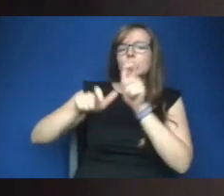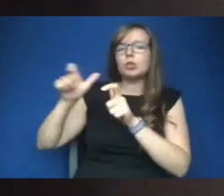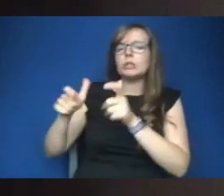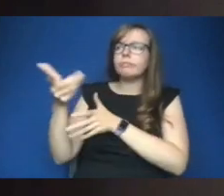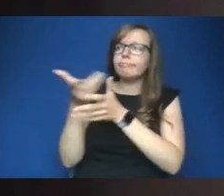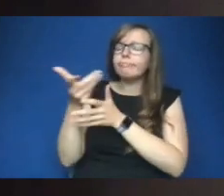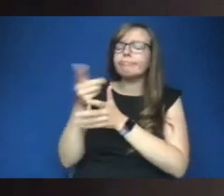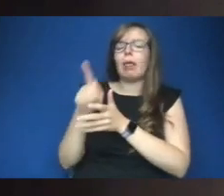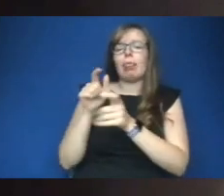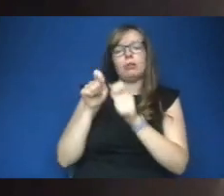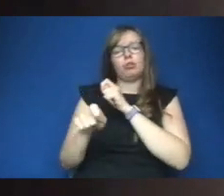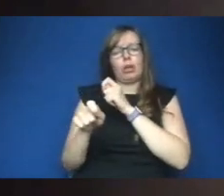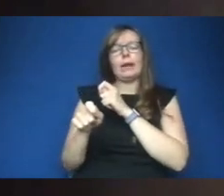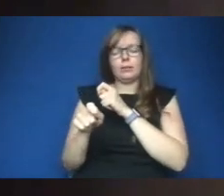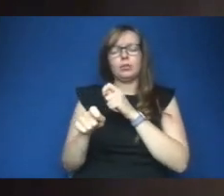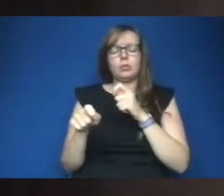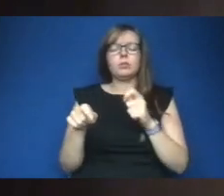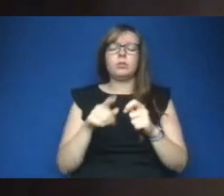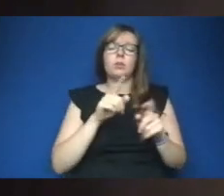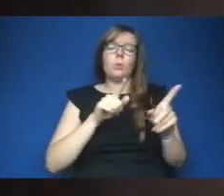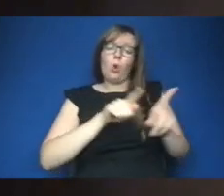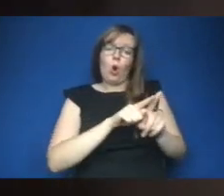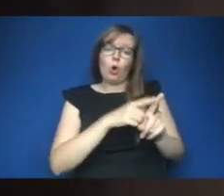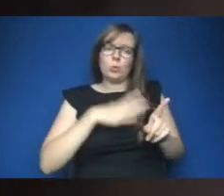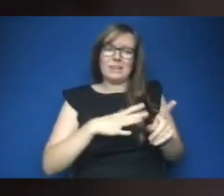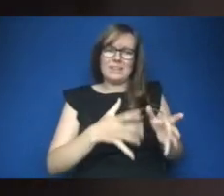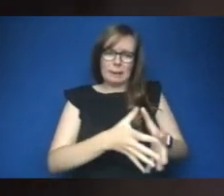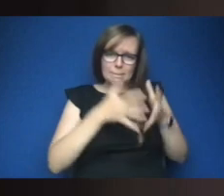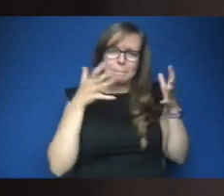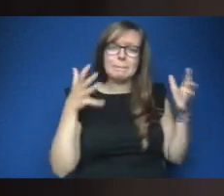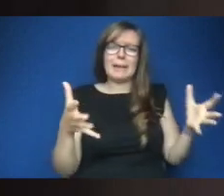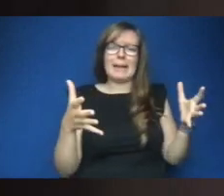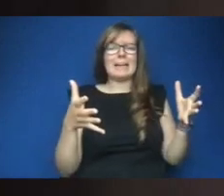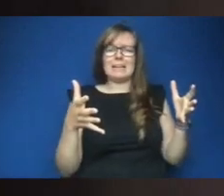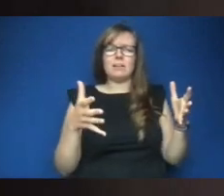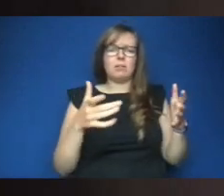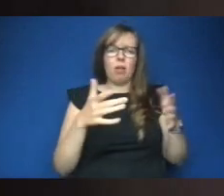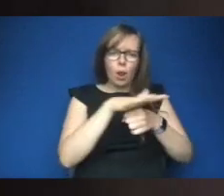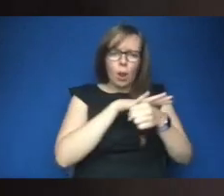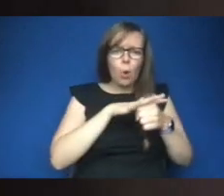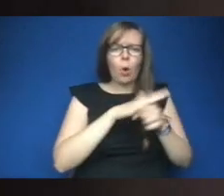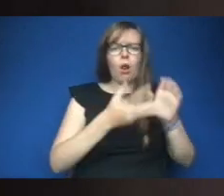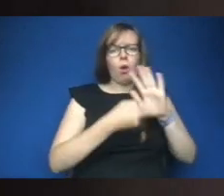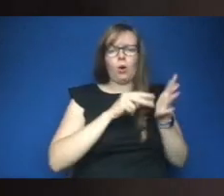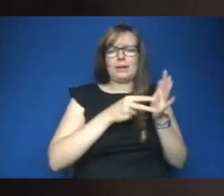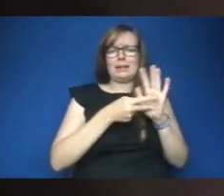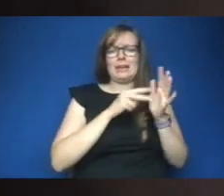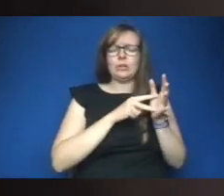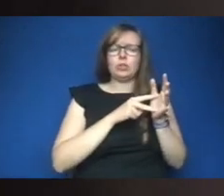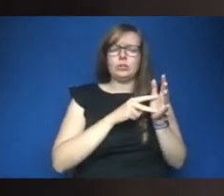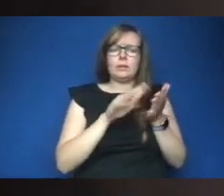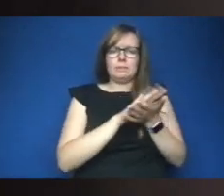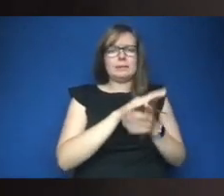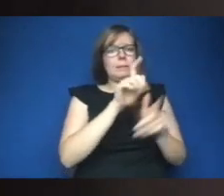making that kind of change and then we also need big mobilizations and we need local organizing so that people are